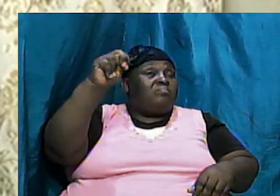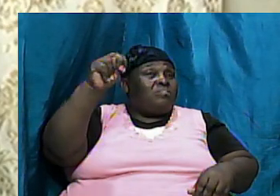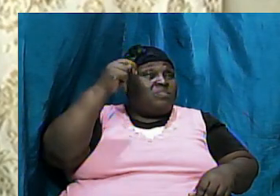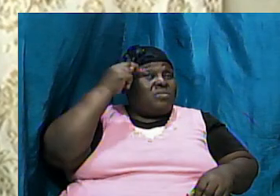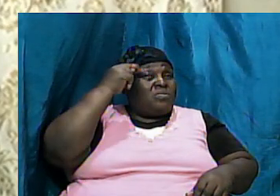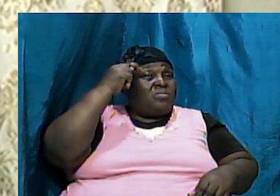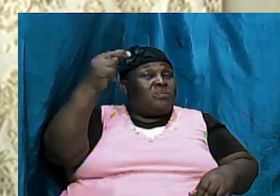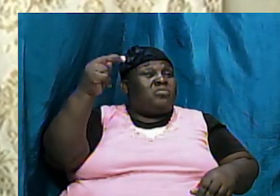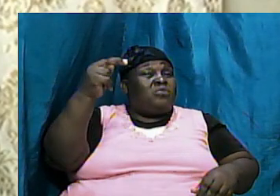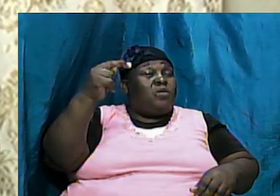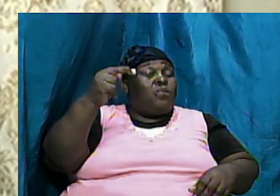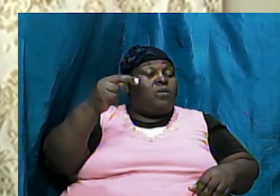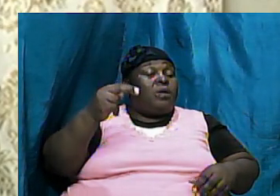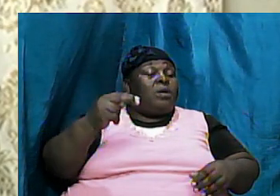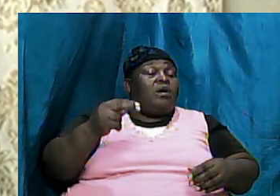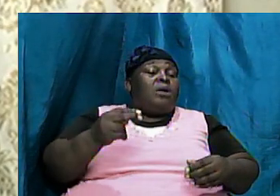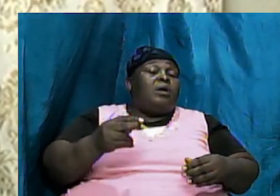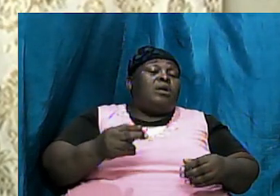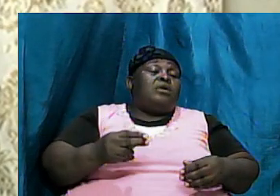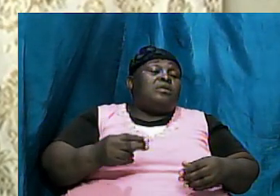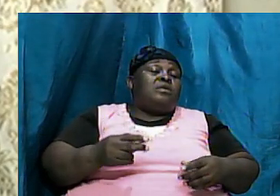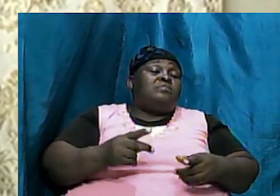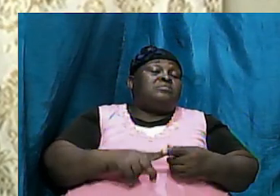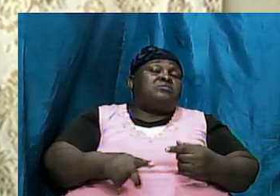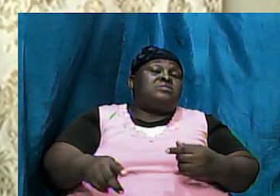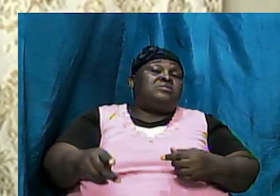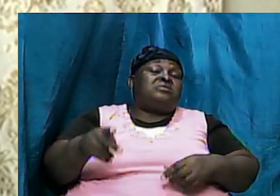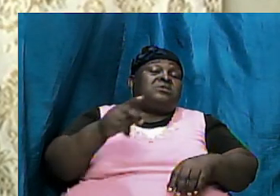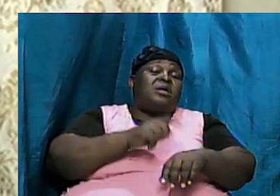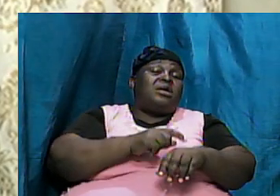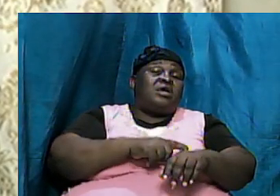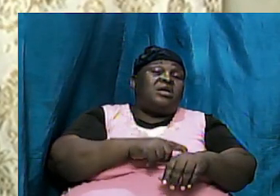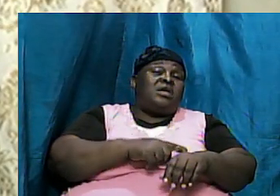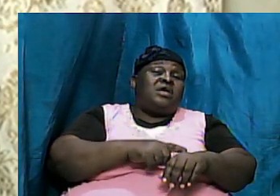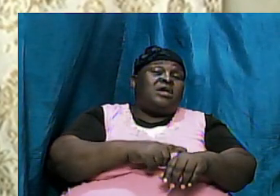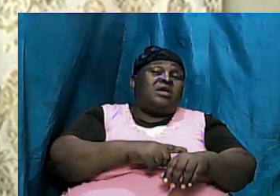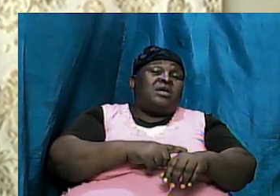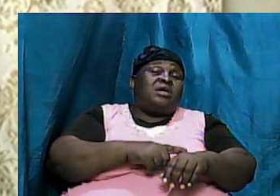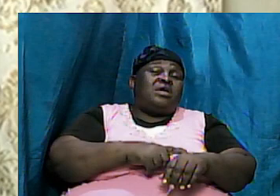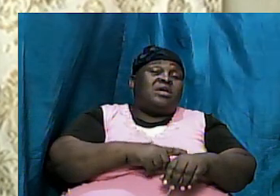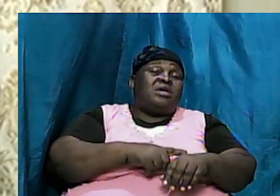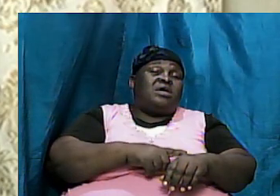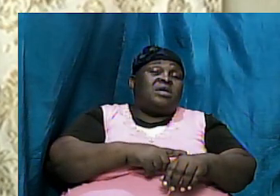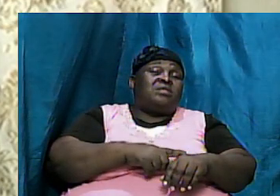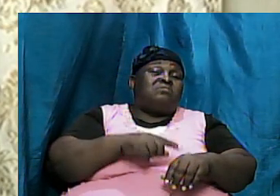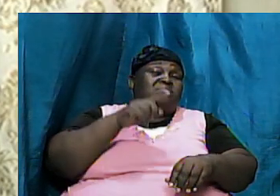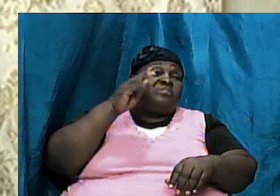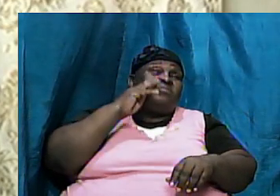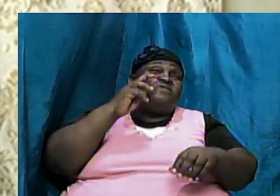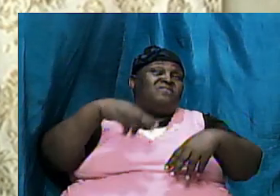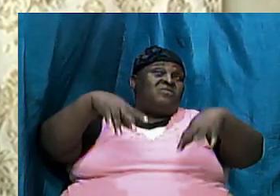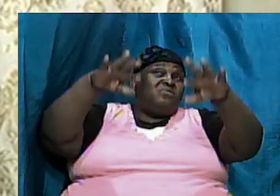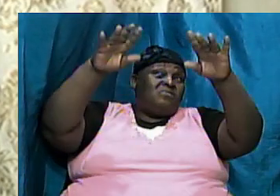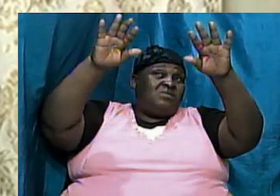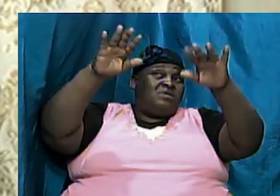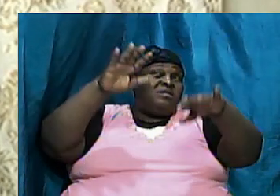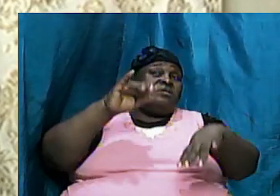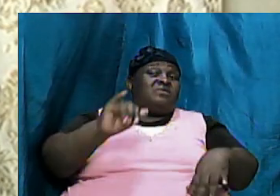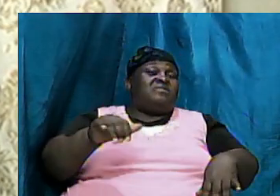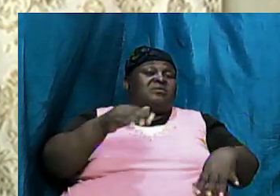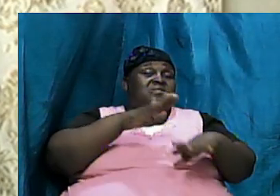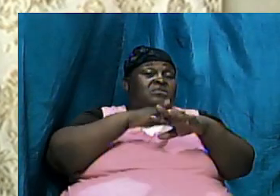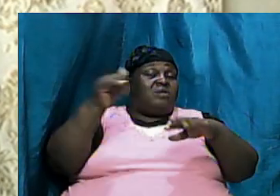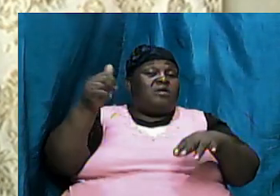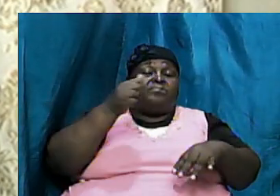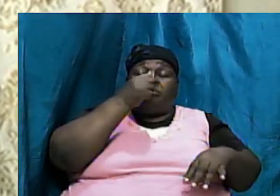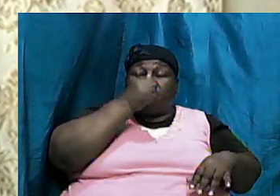120 years that is what you call patience and long suffering that in terms of the